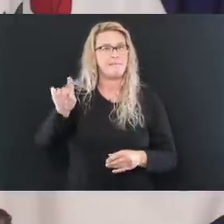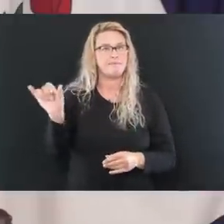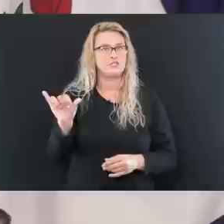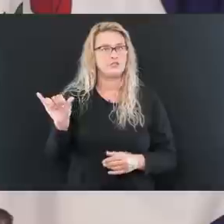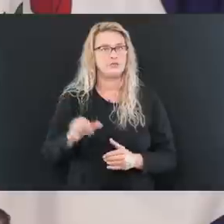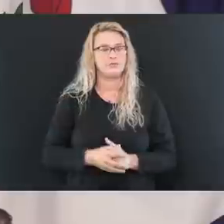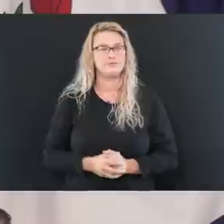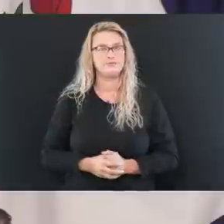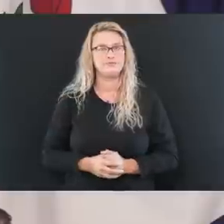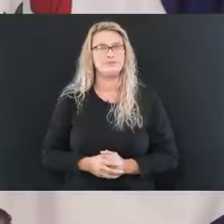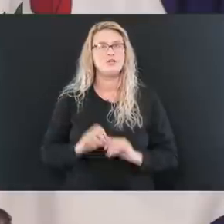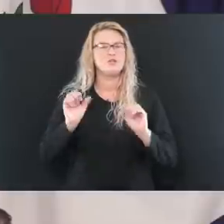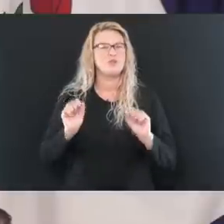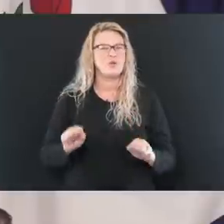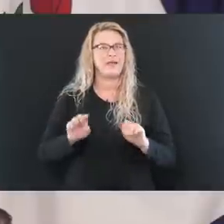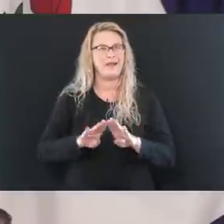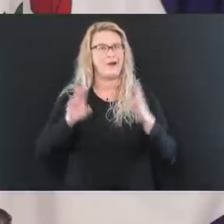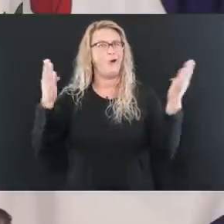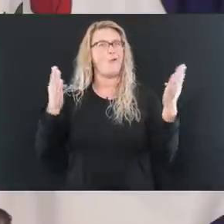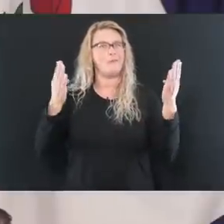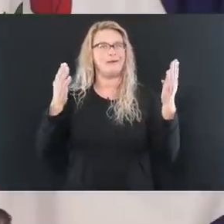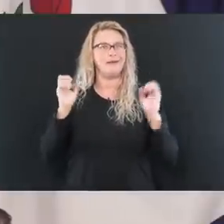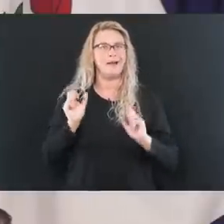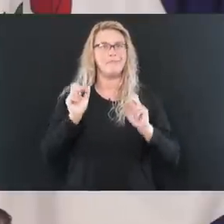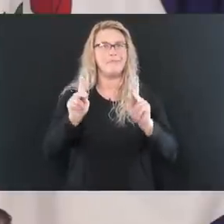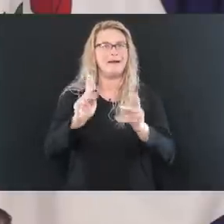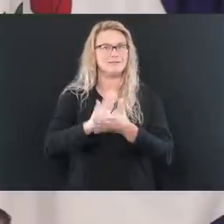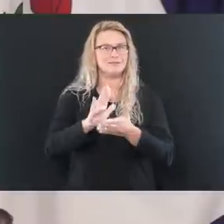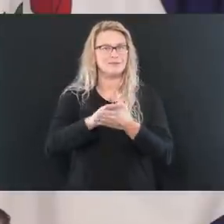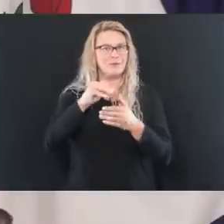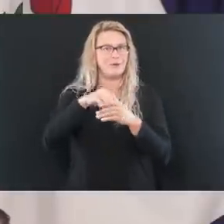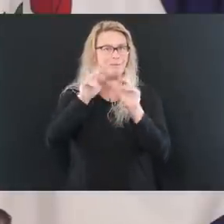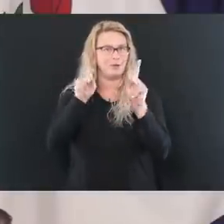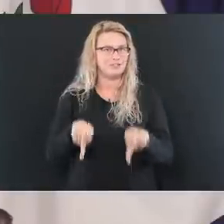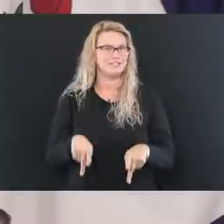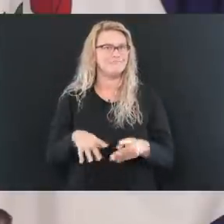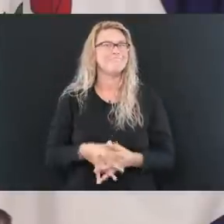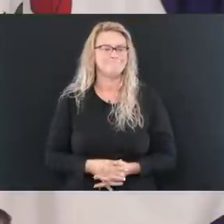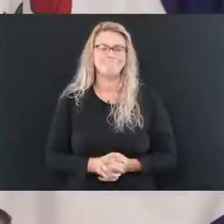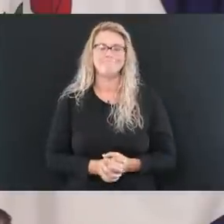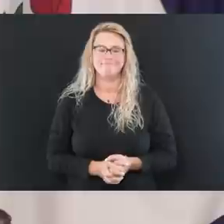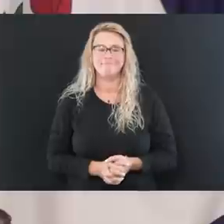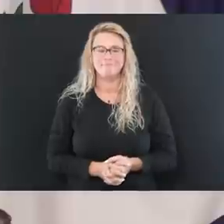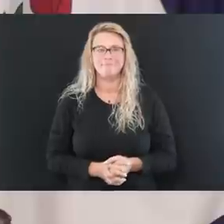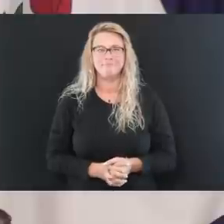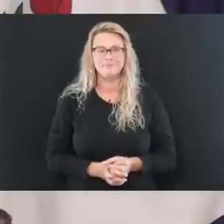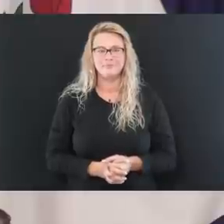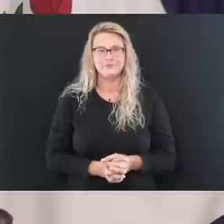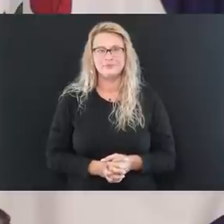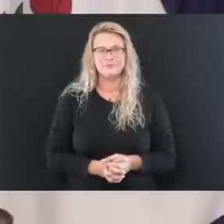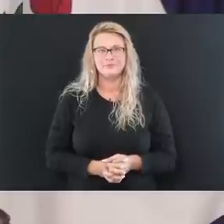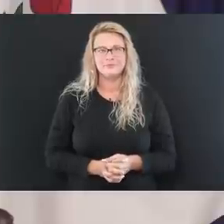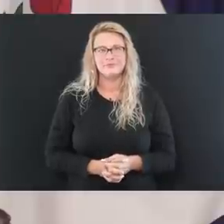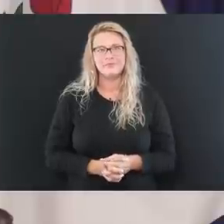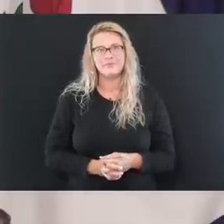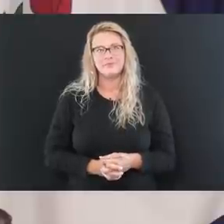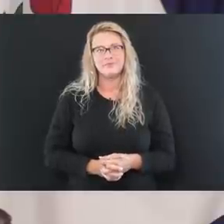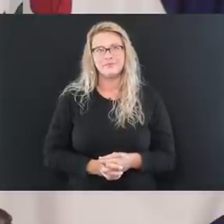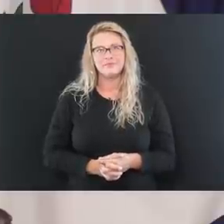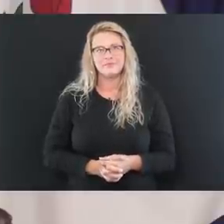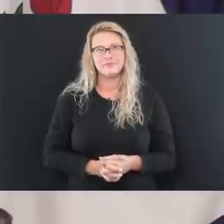and help them get started back and, and, uh, all that's really good. So, so, uh, you know, you know, you the,